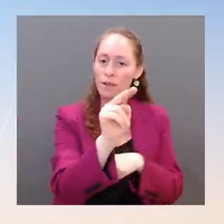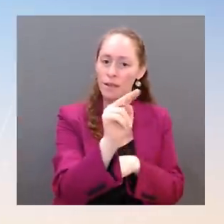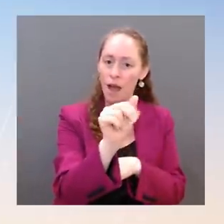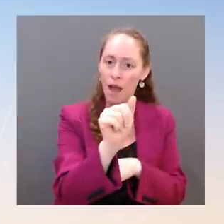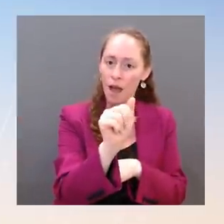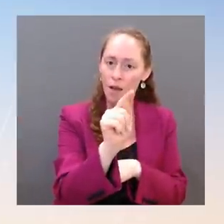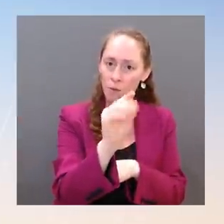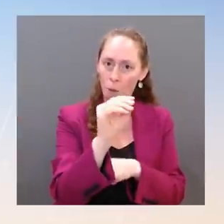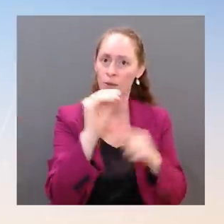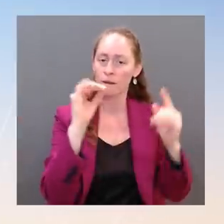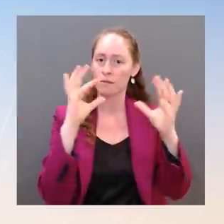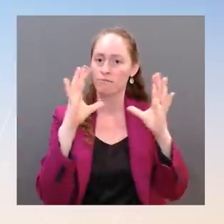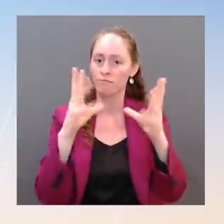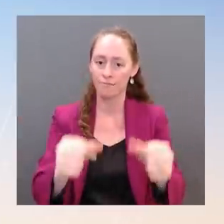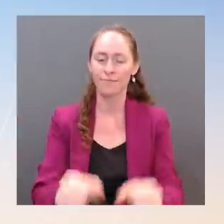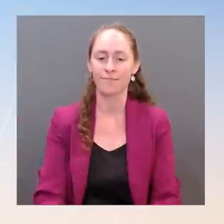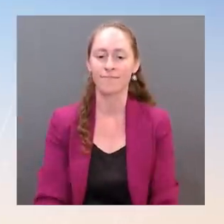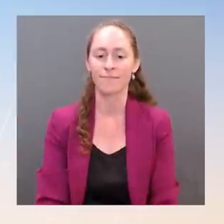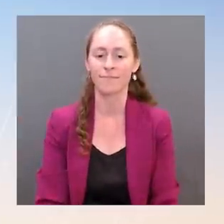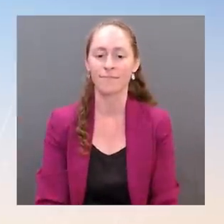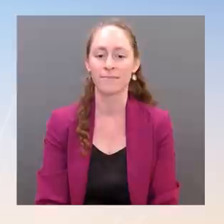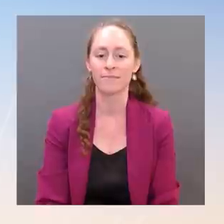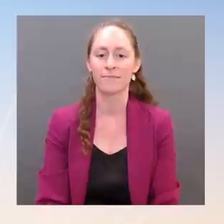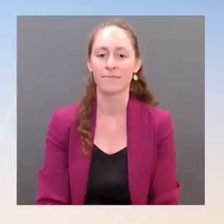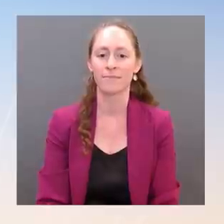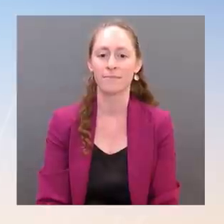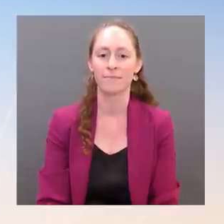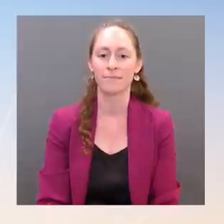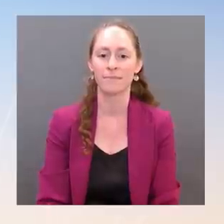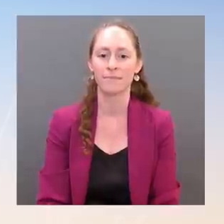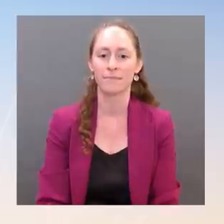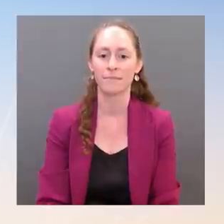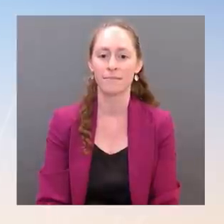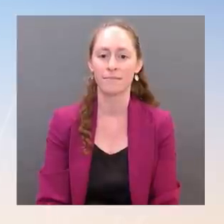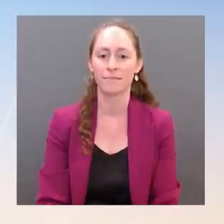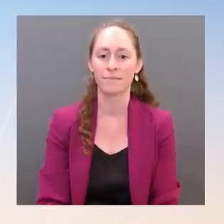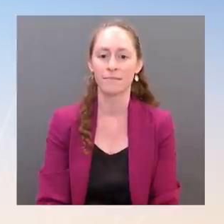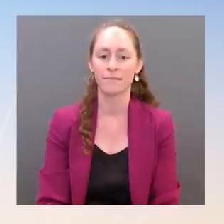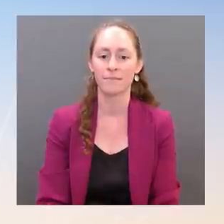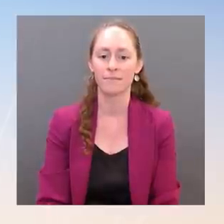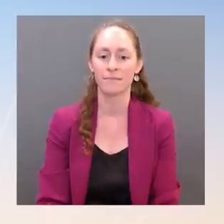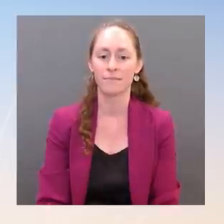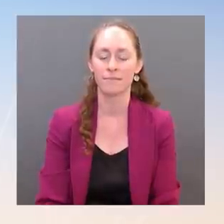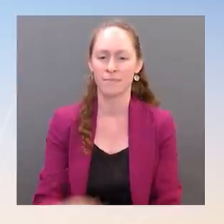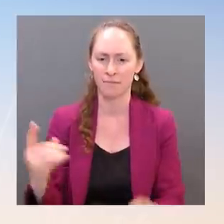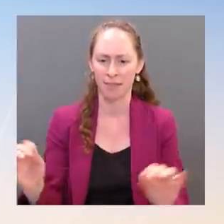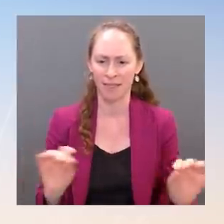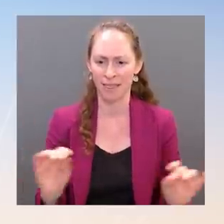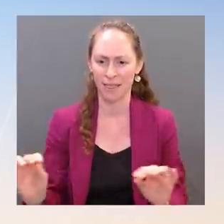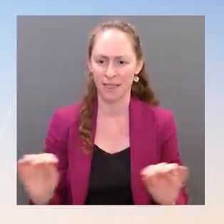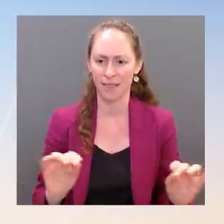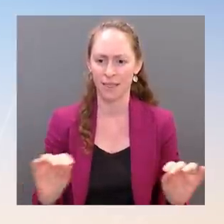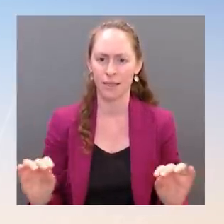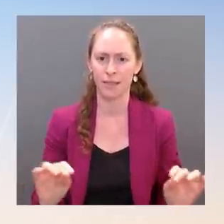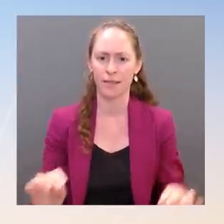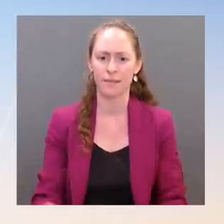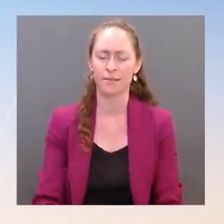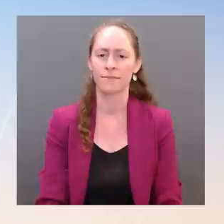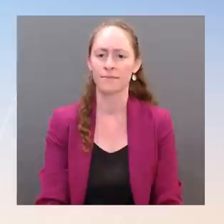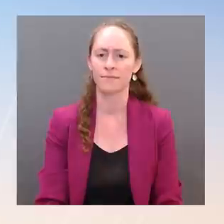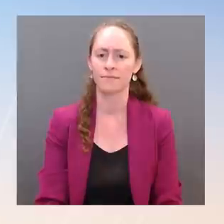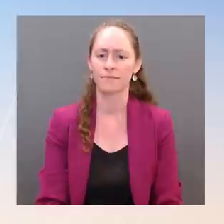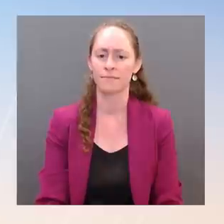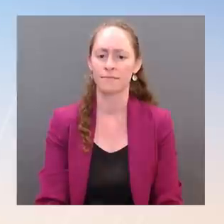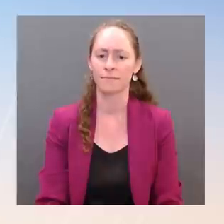sorry. of the The Pressure of the.S. Sorry. Mr. Not a problem. of U.S.